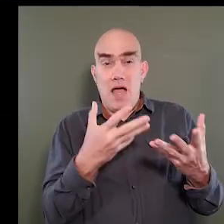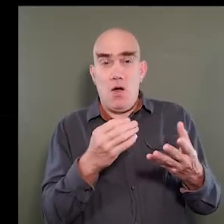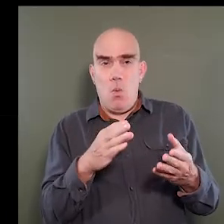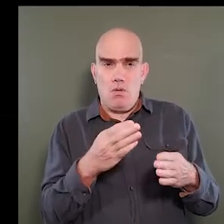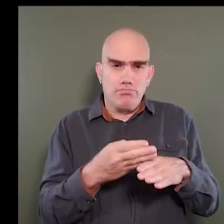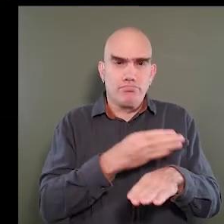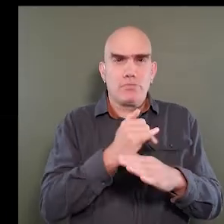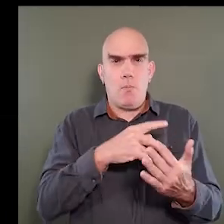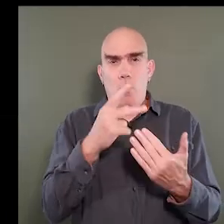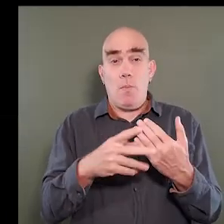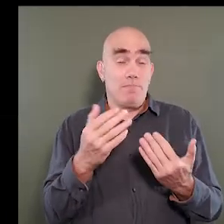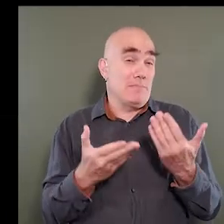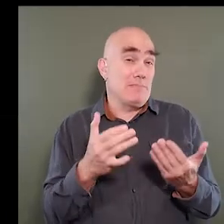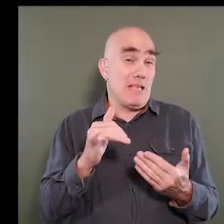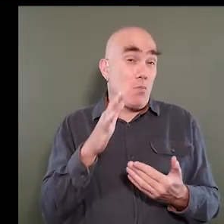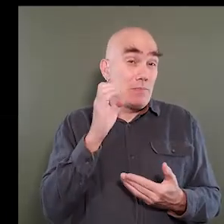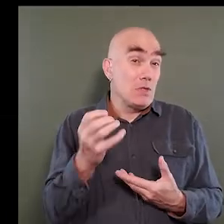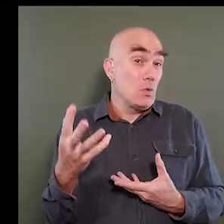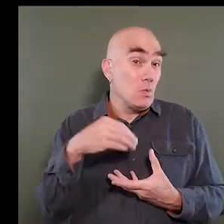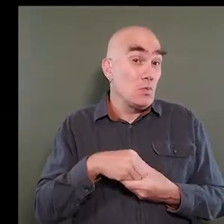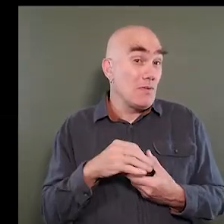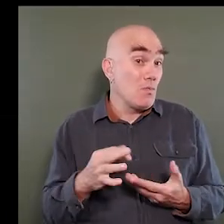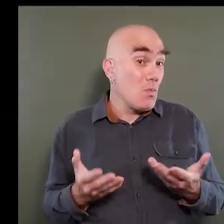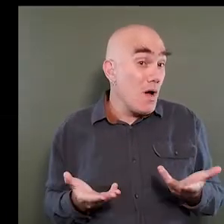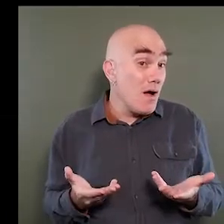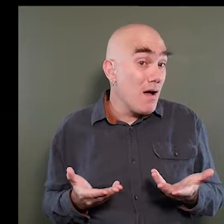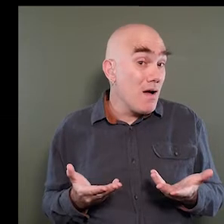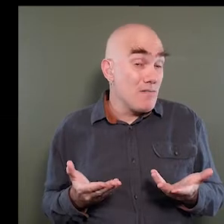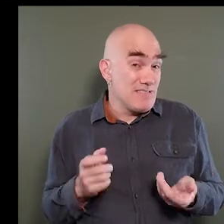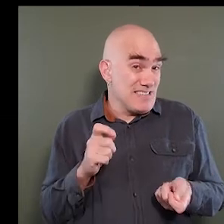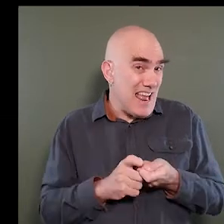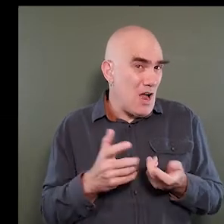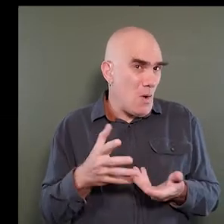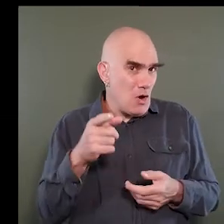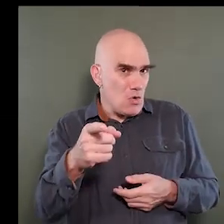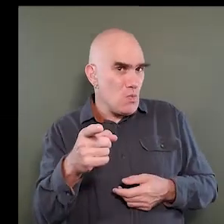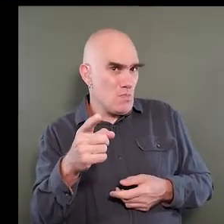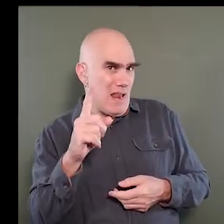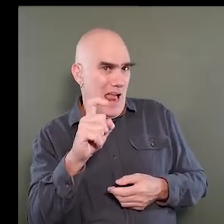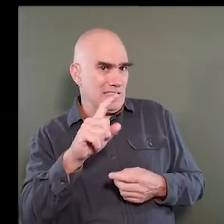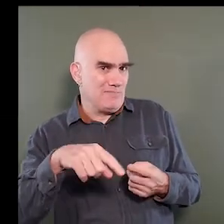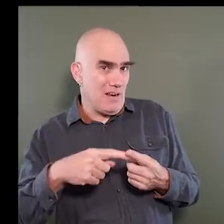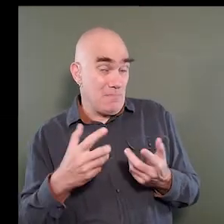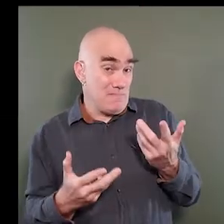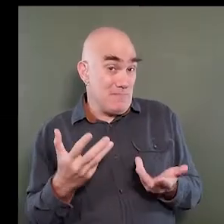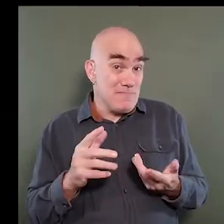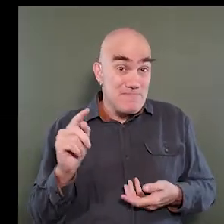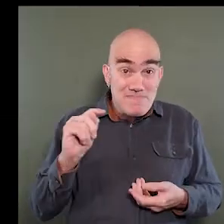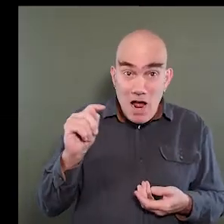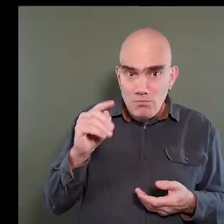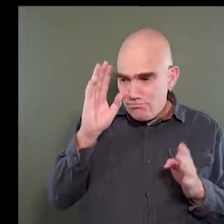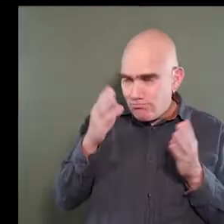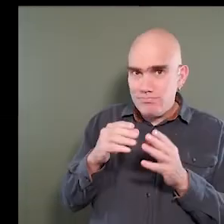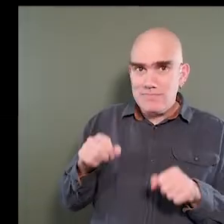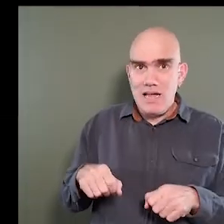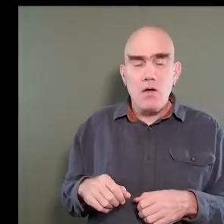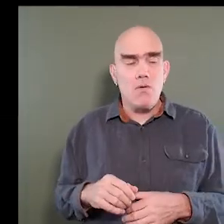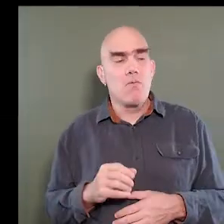better, I think, and perhaps maybe that will be the inclusion of exactly what you're asking for, which is maybe a bathroom.